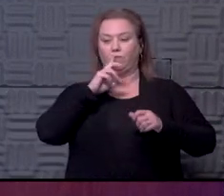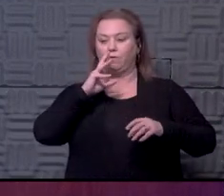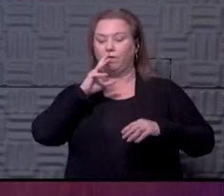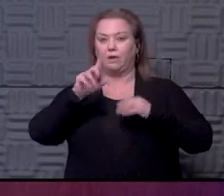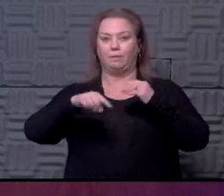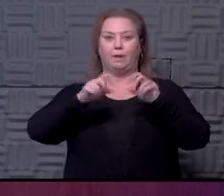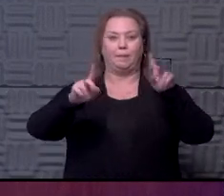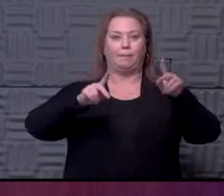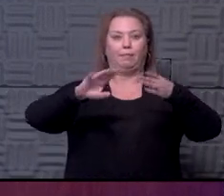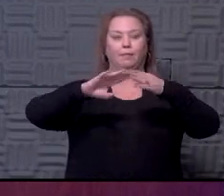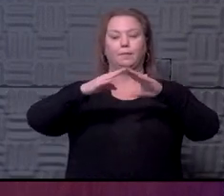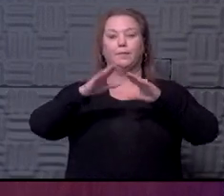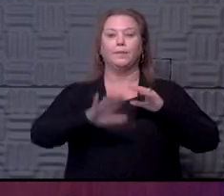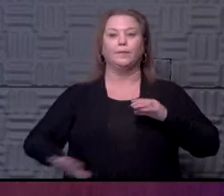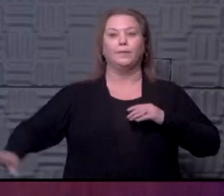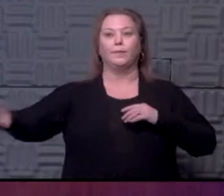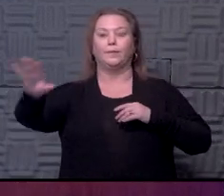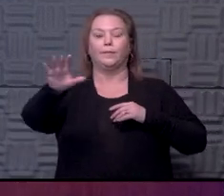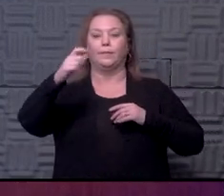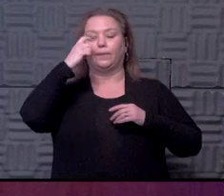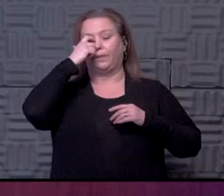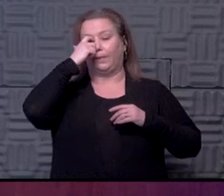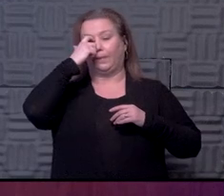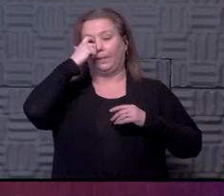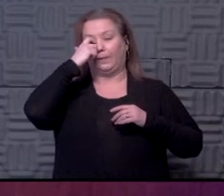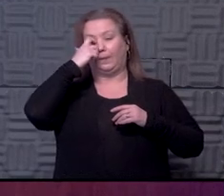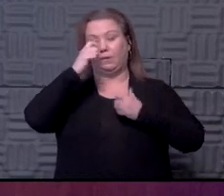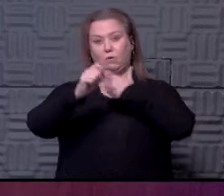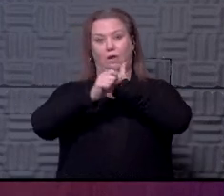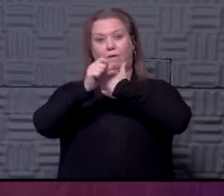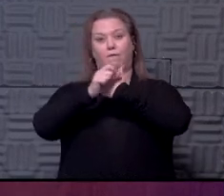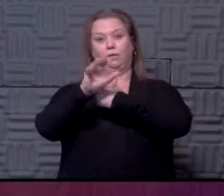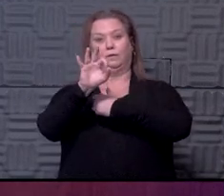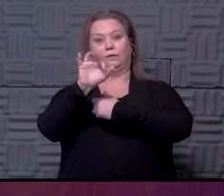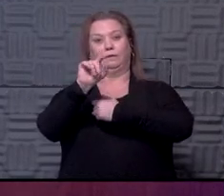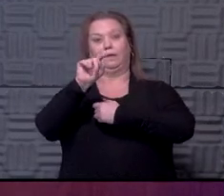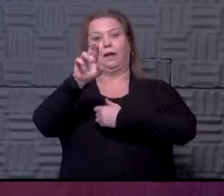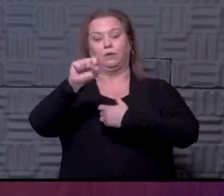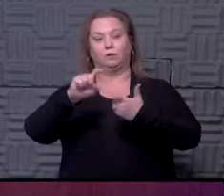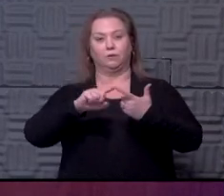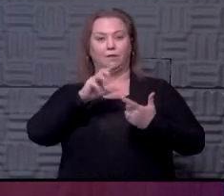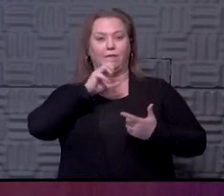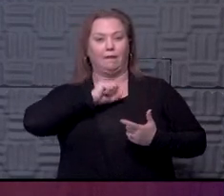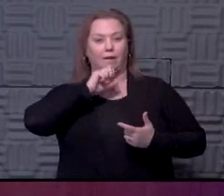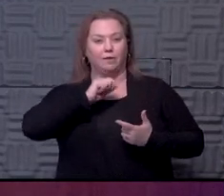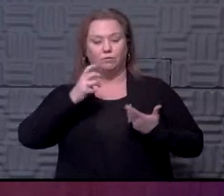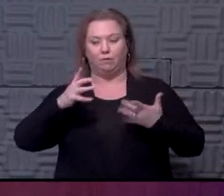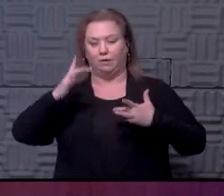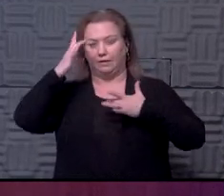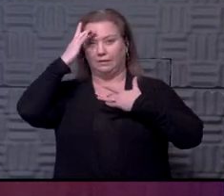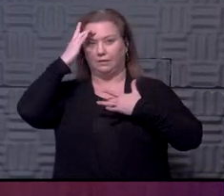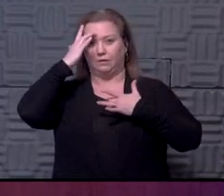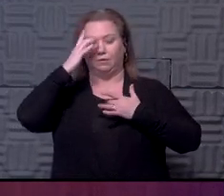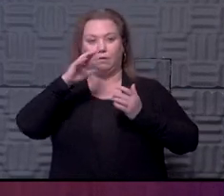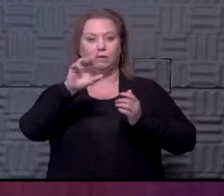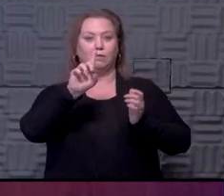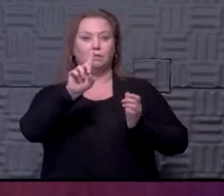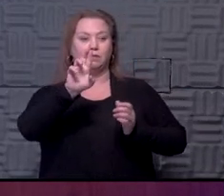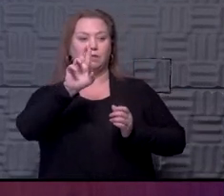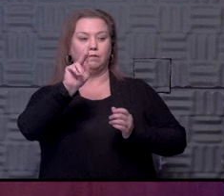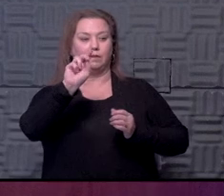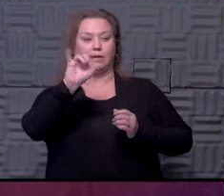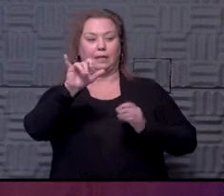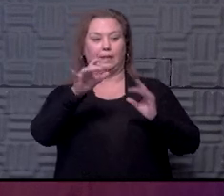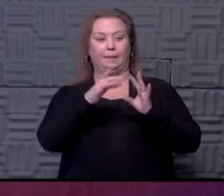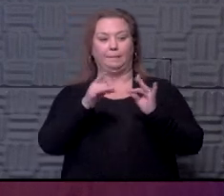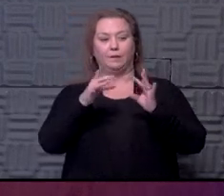talking about people in the community who have risk factors, whether they be age or coexisting disease, or even, as Dr. Key mentioned, the fact that